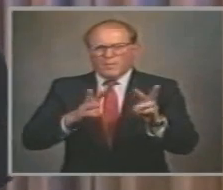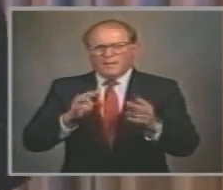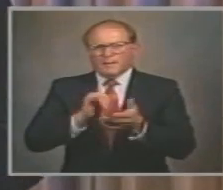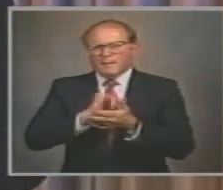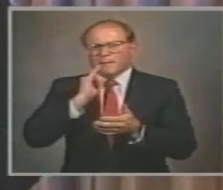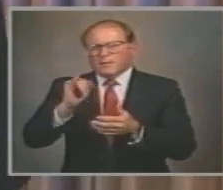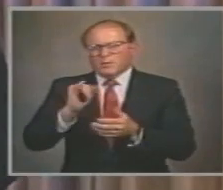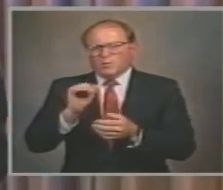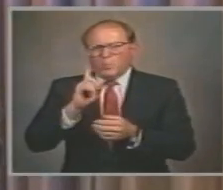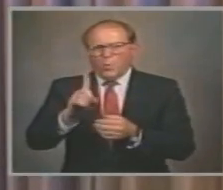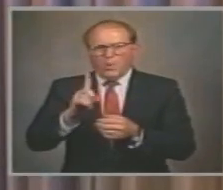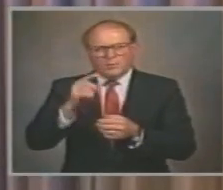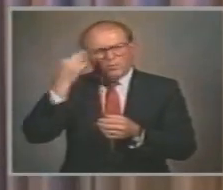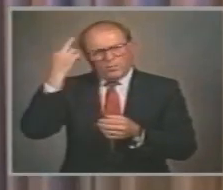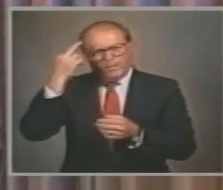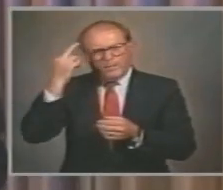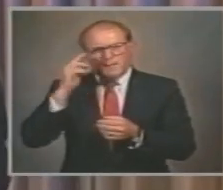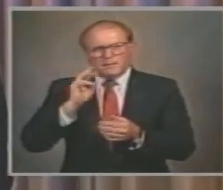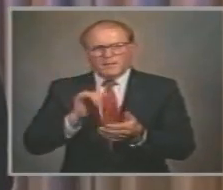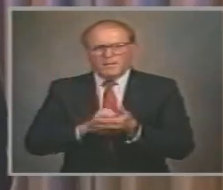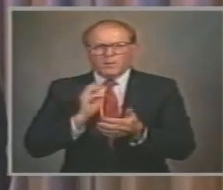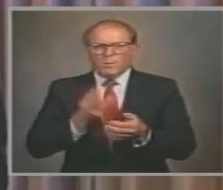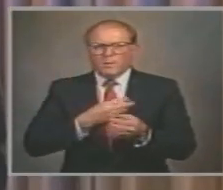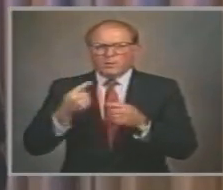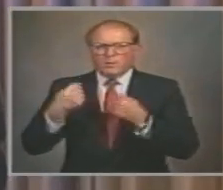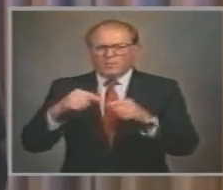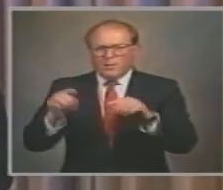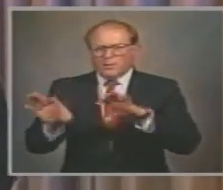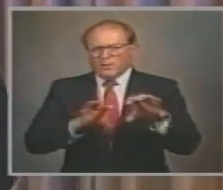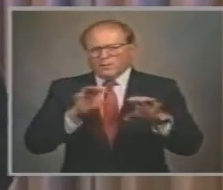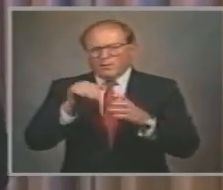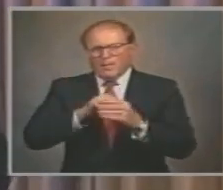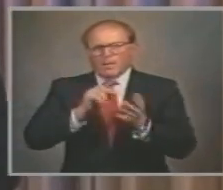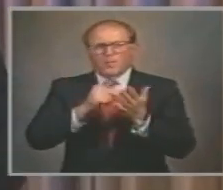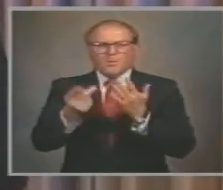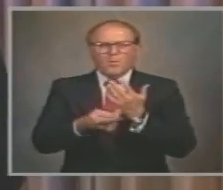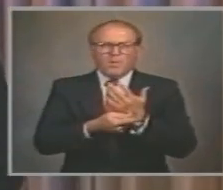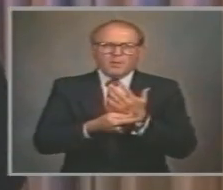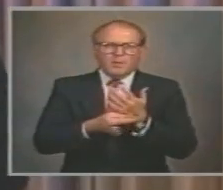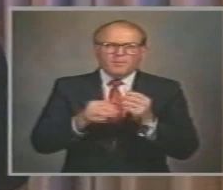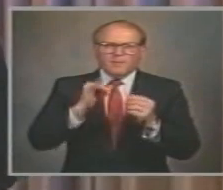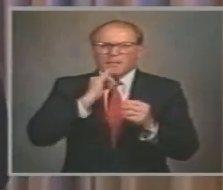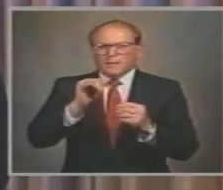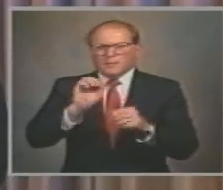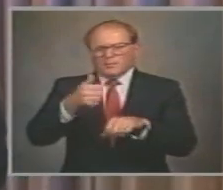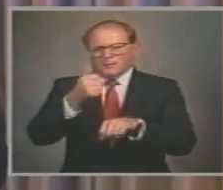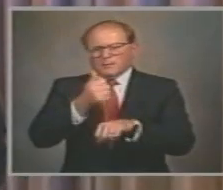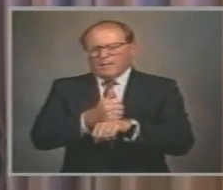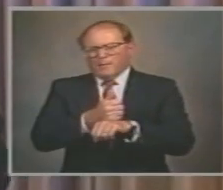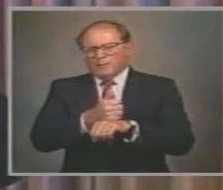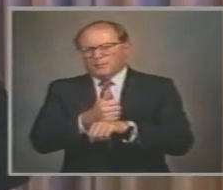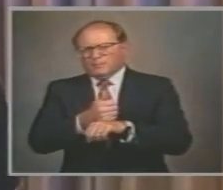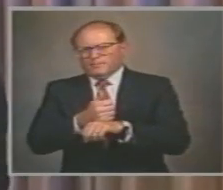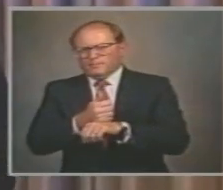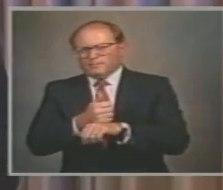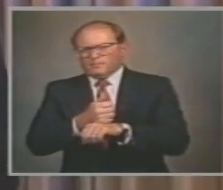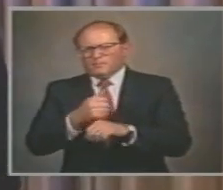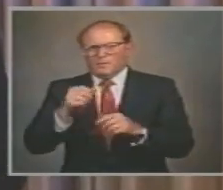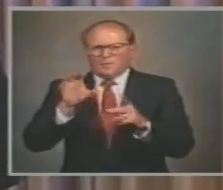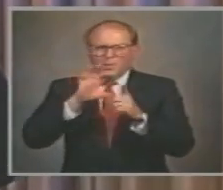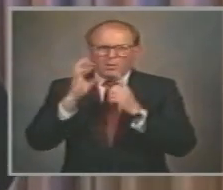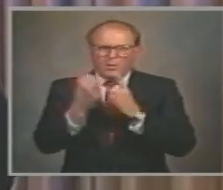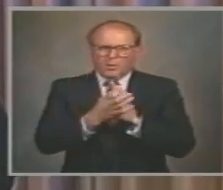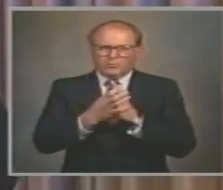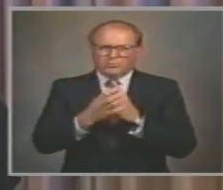that's one of our purposes In these programs To do our part In developing A social conscience Based on the teachings Of Jesus